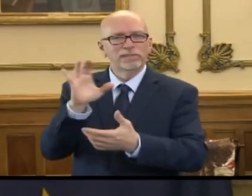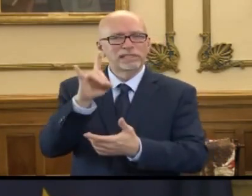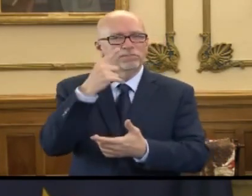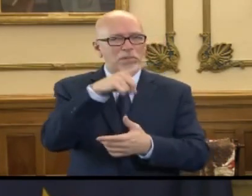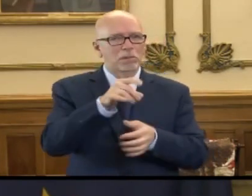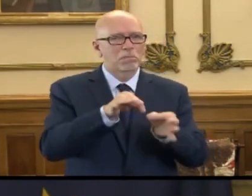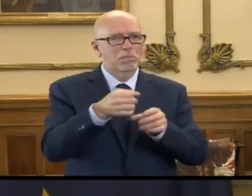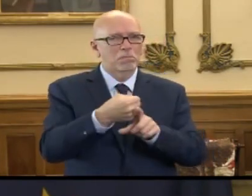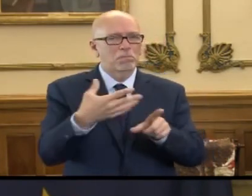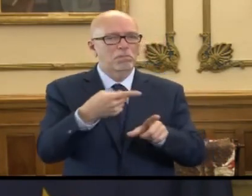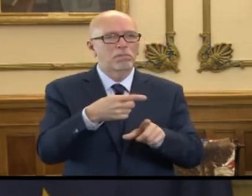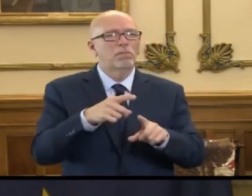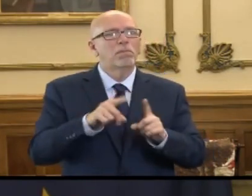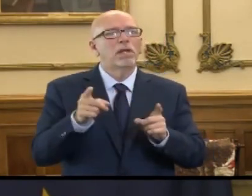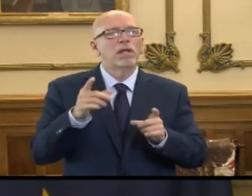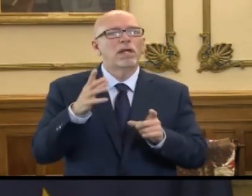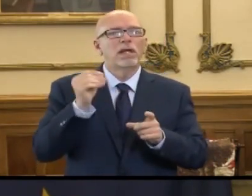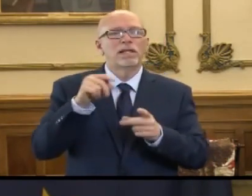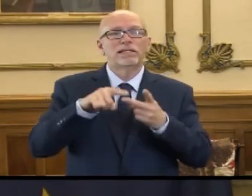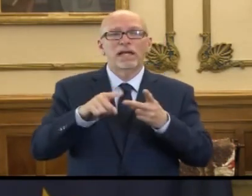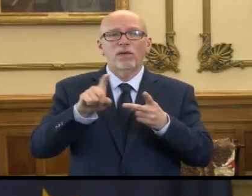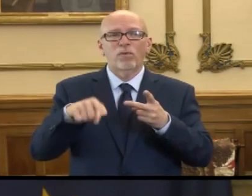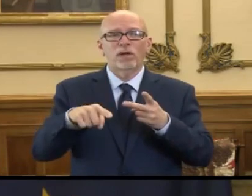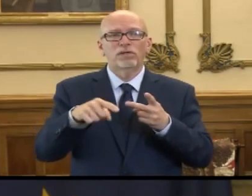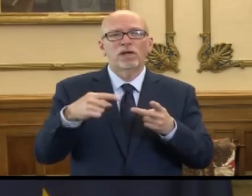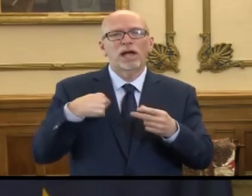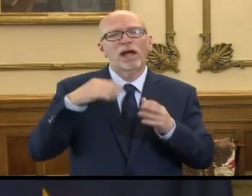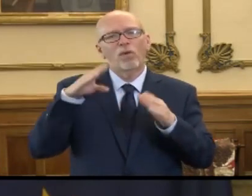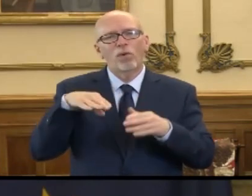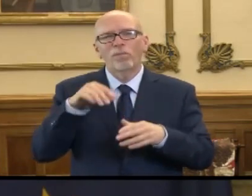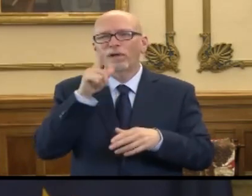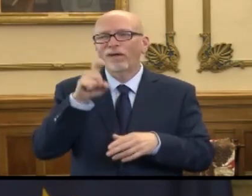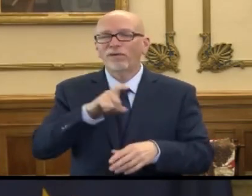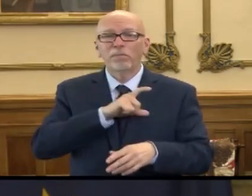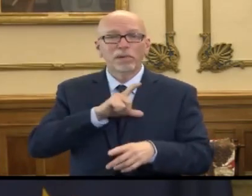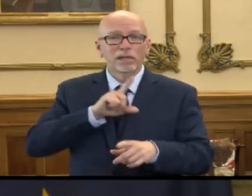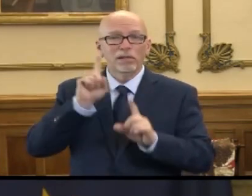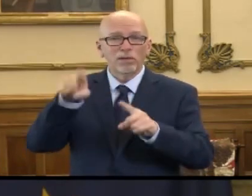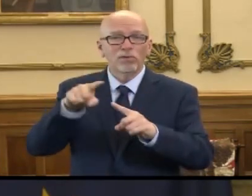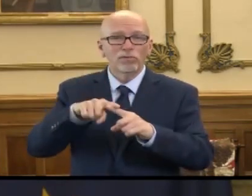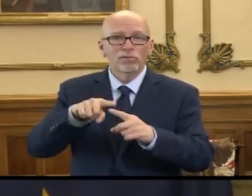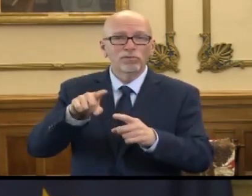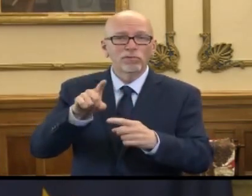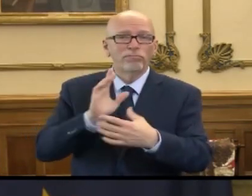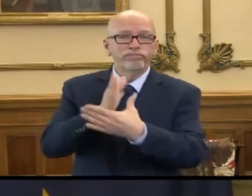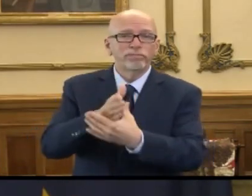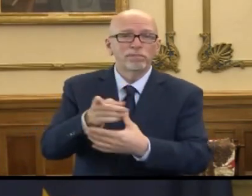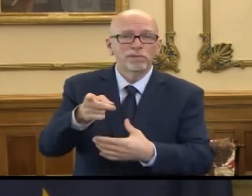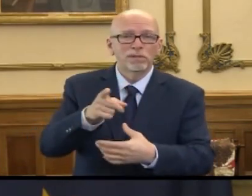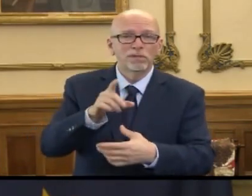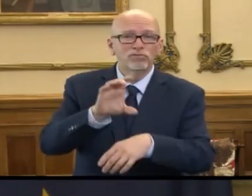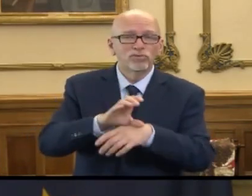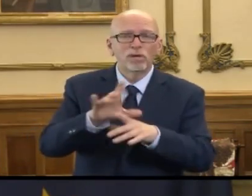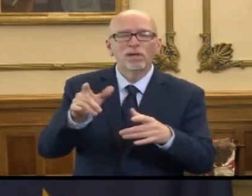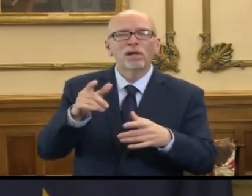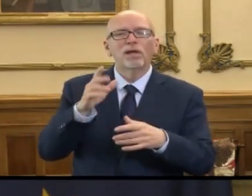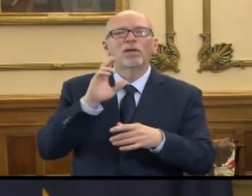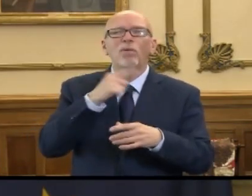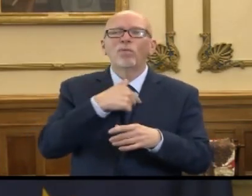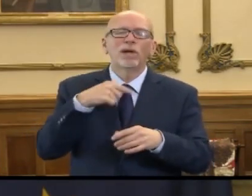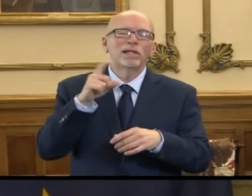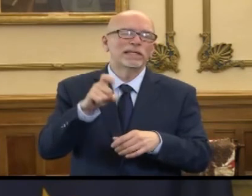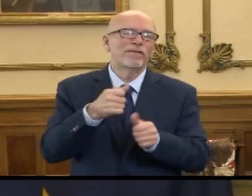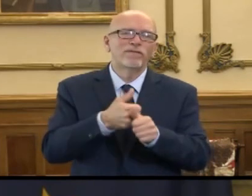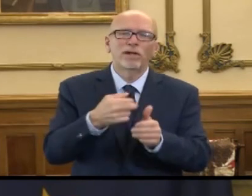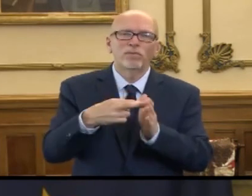elaborate on that. But I, and the second question you have, I hope not. I mean, this is about worship and we can follow the rules